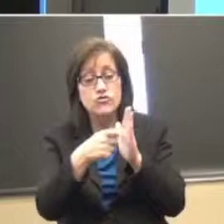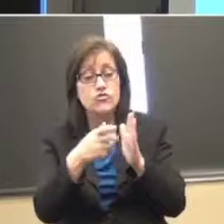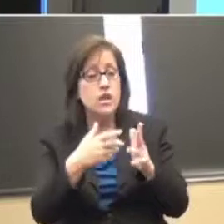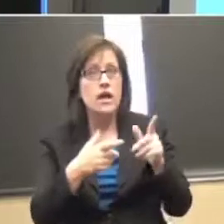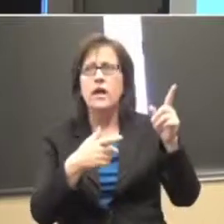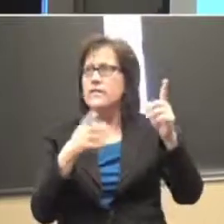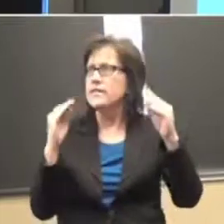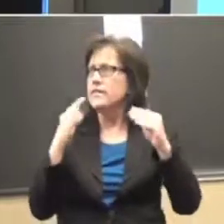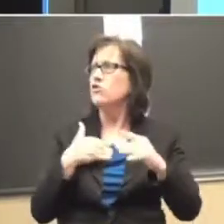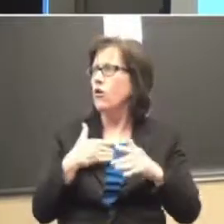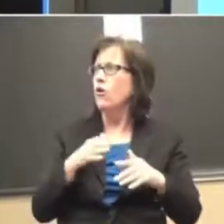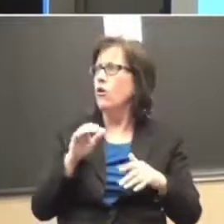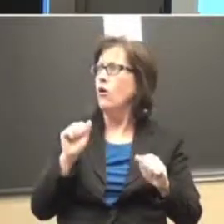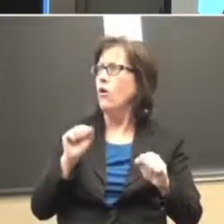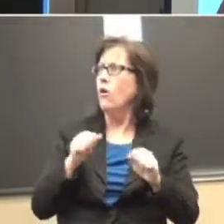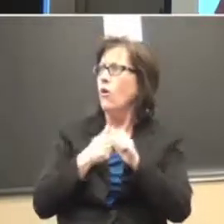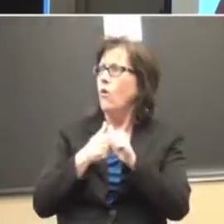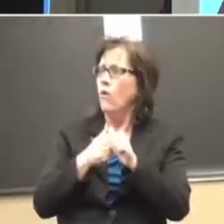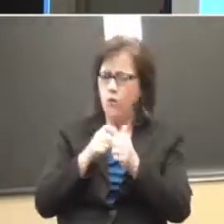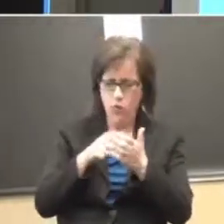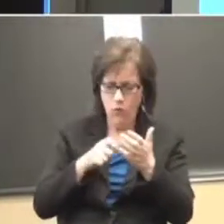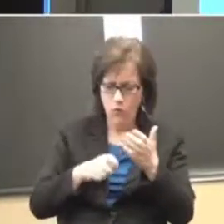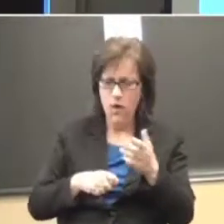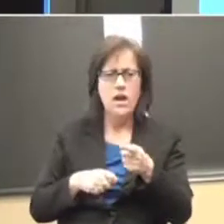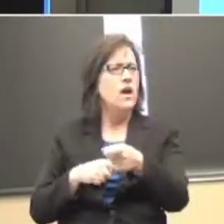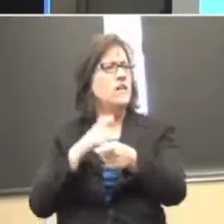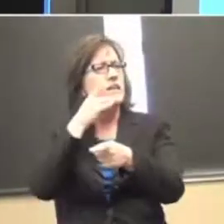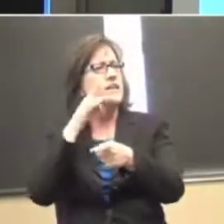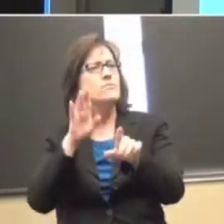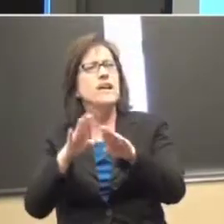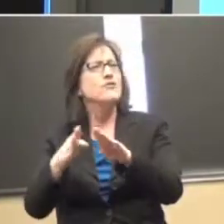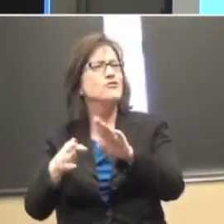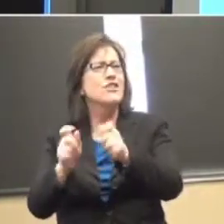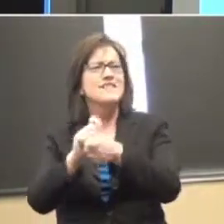about doing it and we see absolutely no change in the kid's behavior,